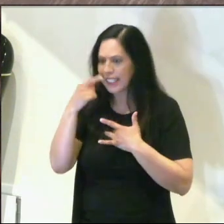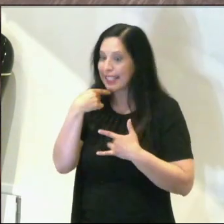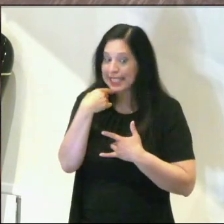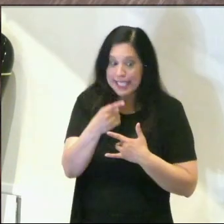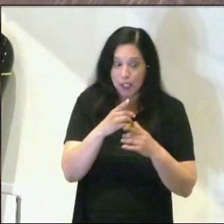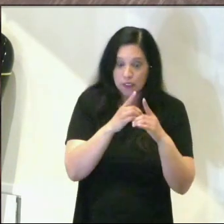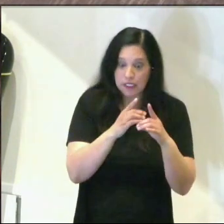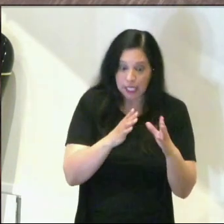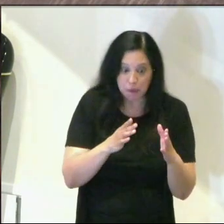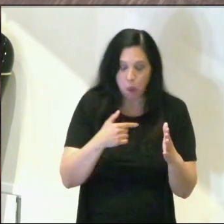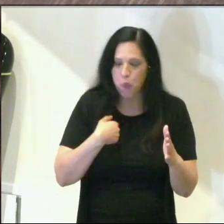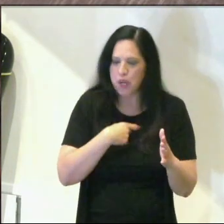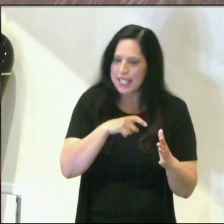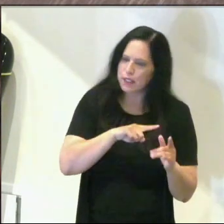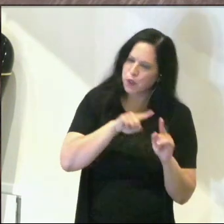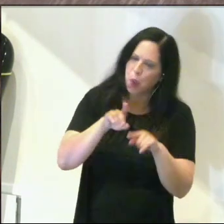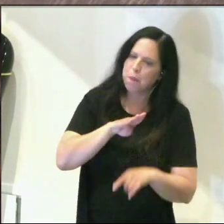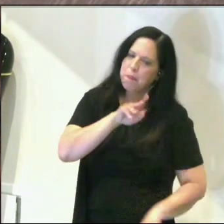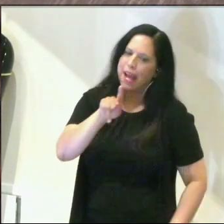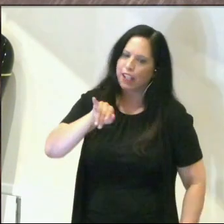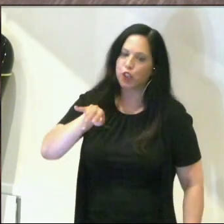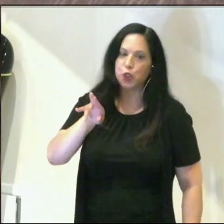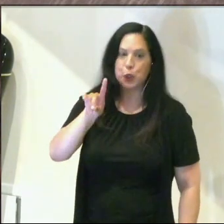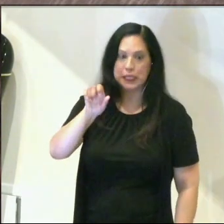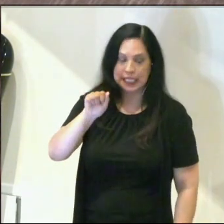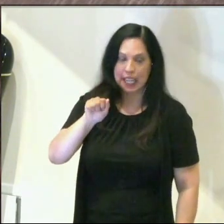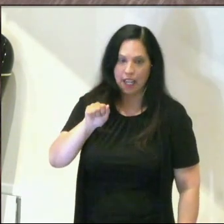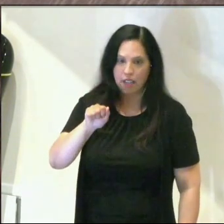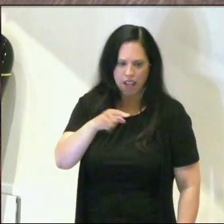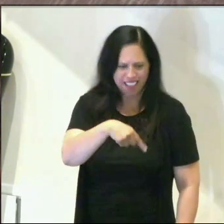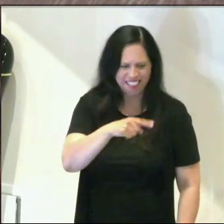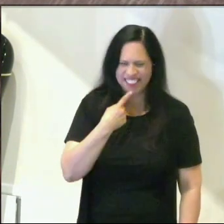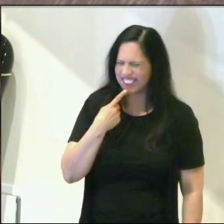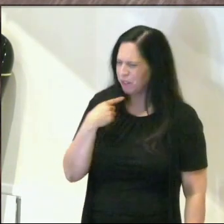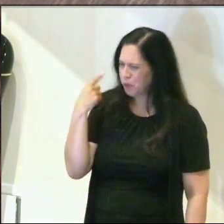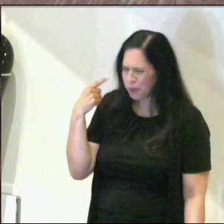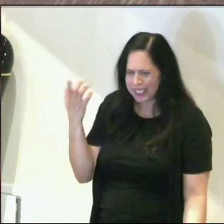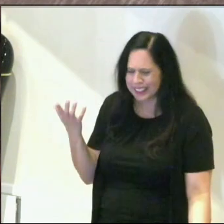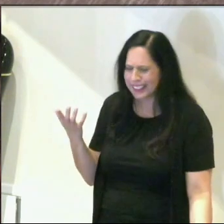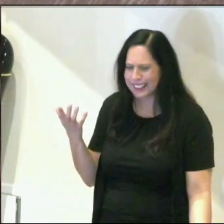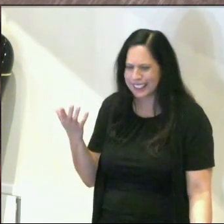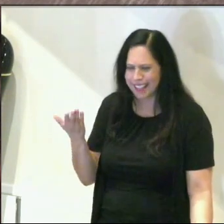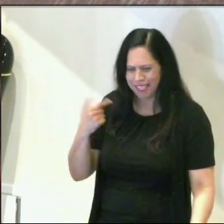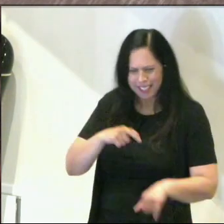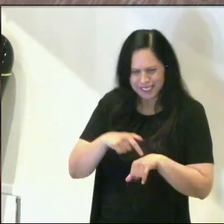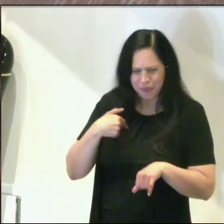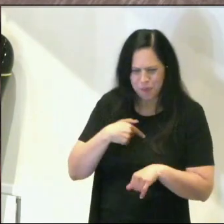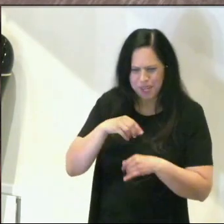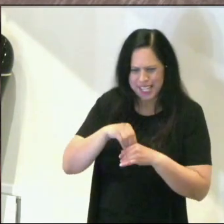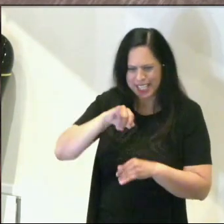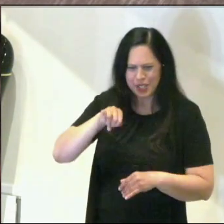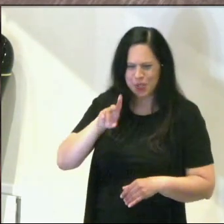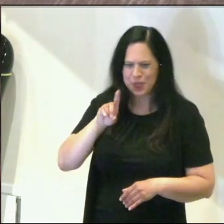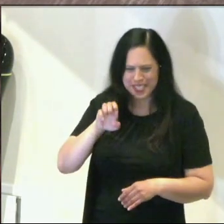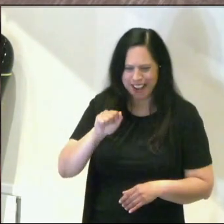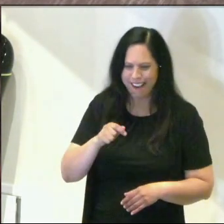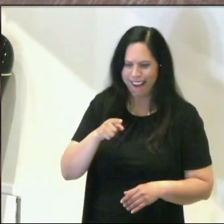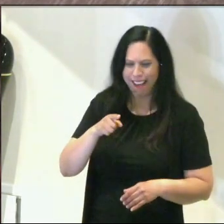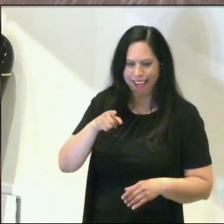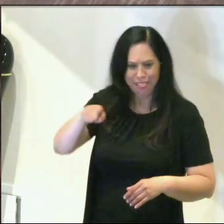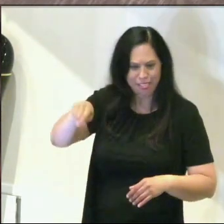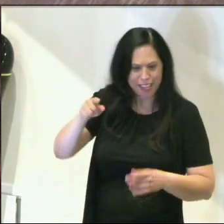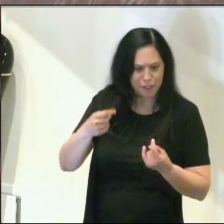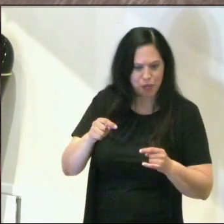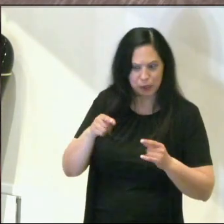hey guys, you know what, we've got to go back to Judea. And the disciples right away said, are you crazy, Jesus? Last time we were in Judea, they tried to kill you. In fact,